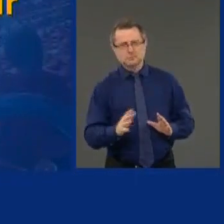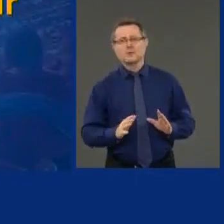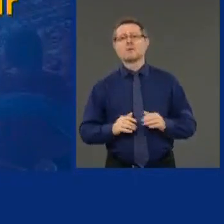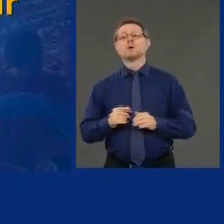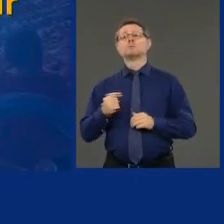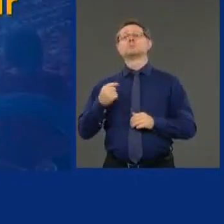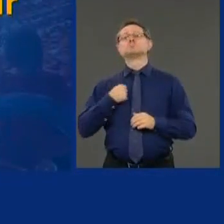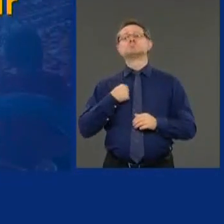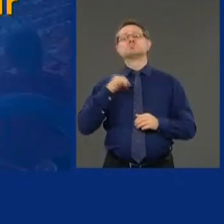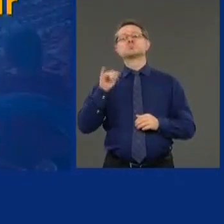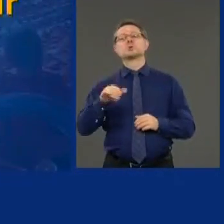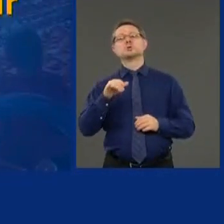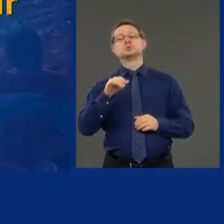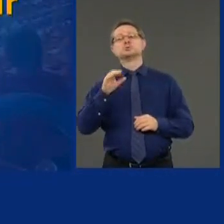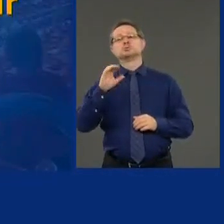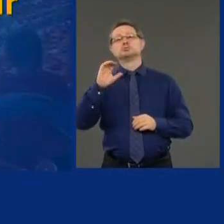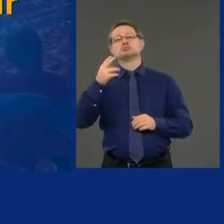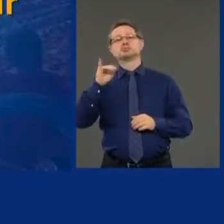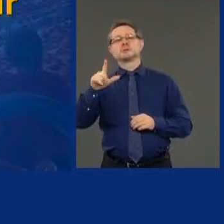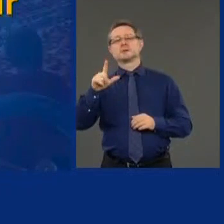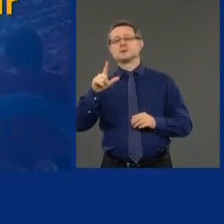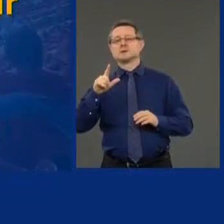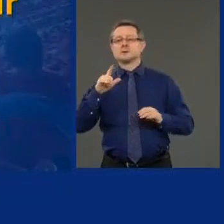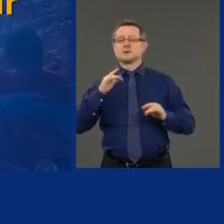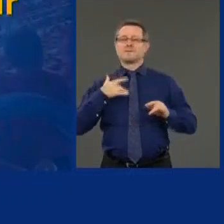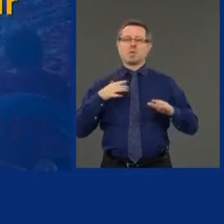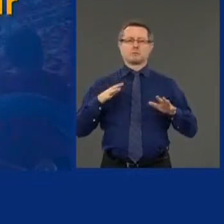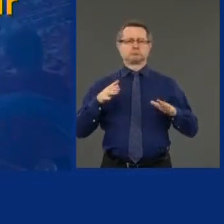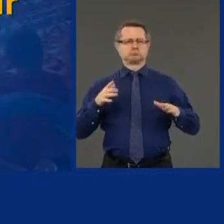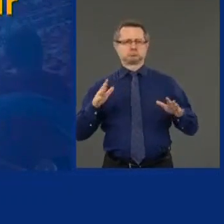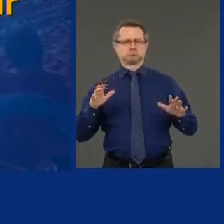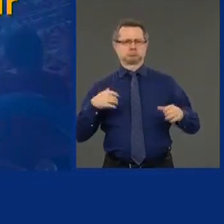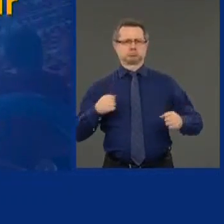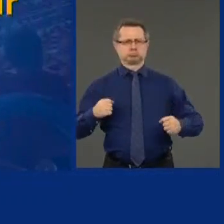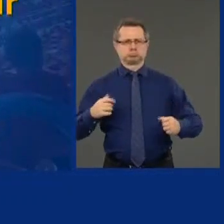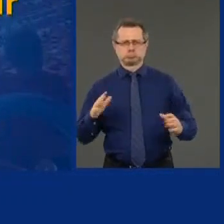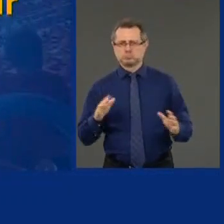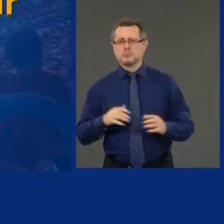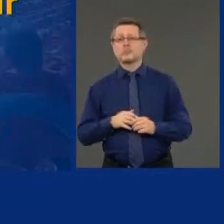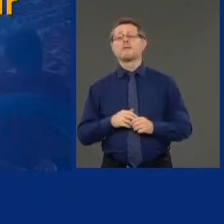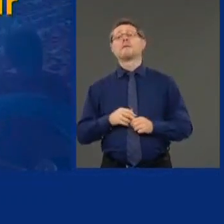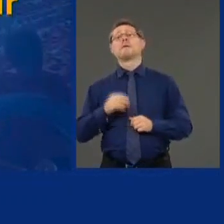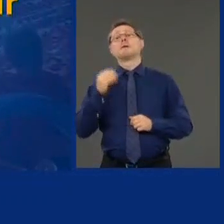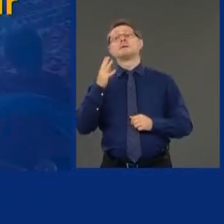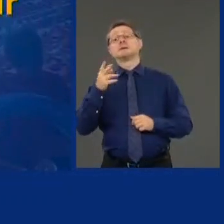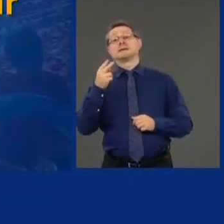Churchill. I don't believe Winston Churchill really said it, but the quote is attributed to Winston Churchill.